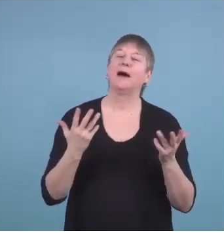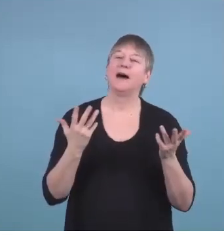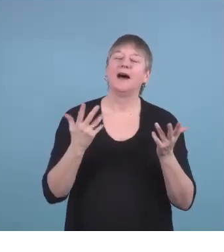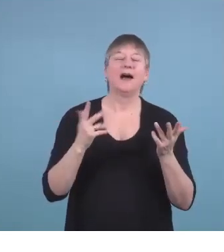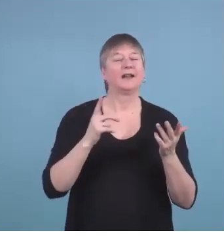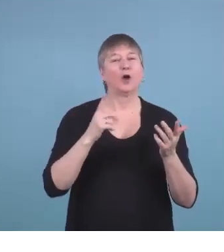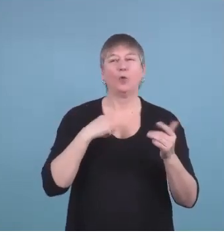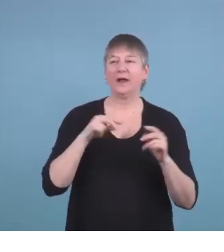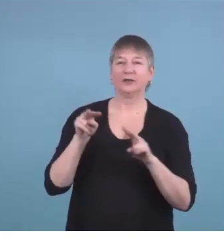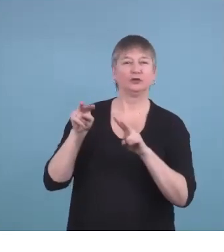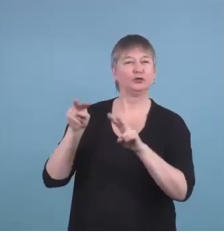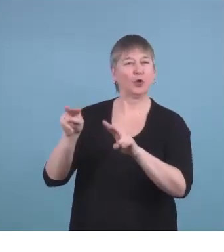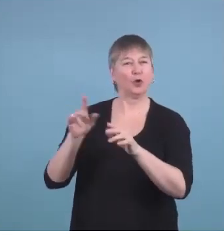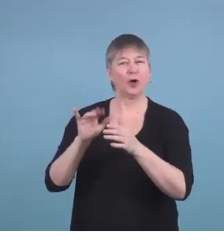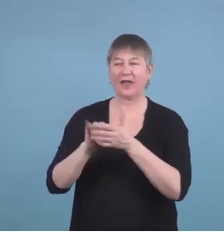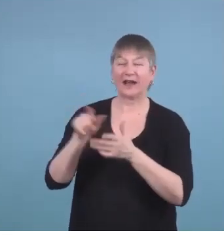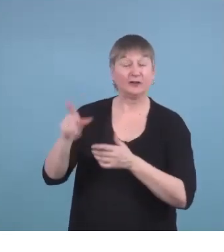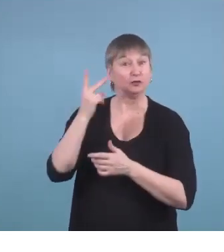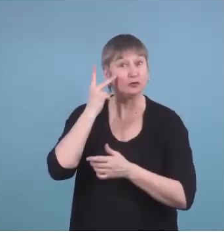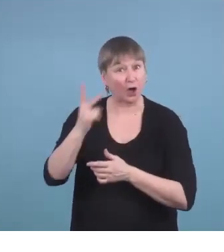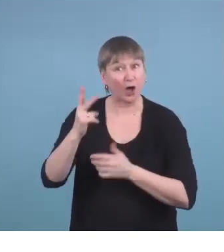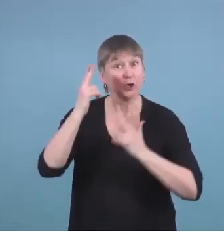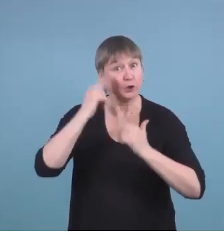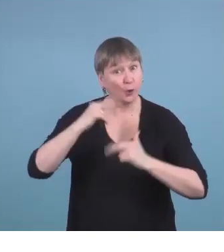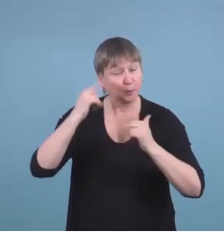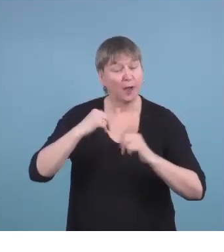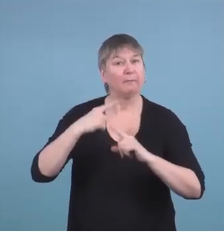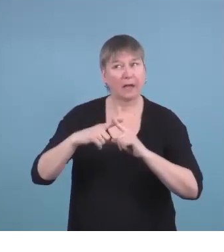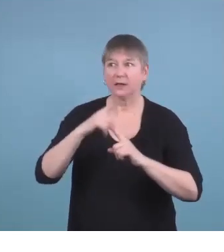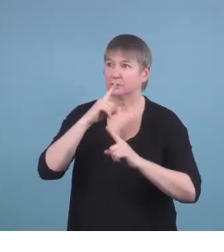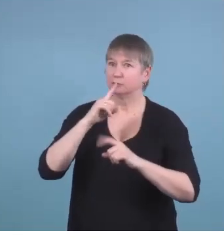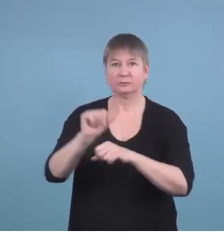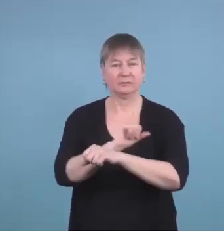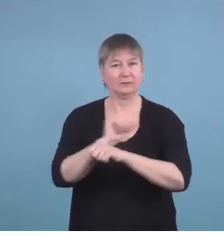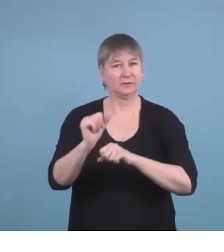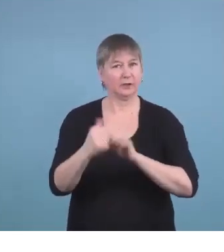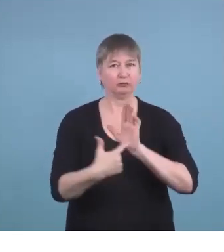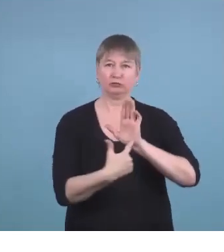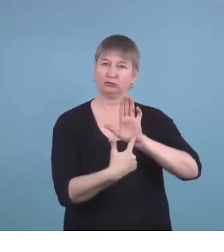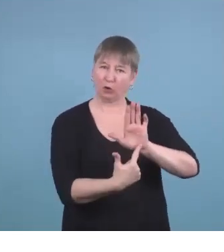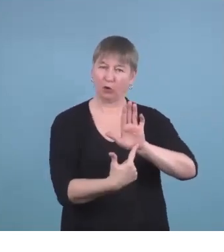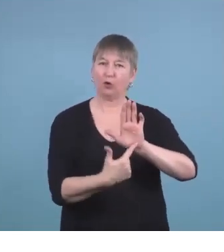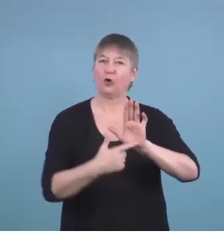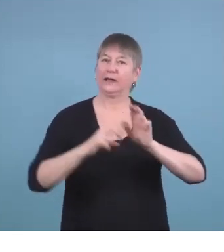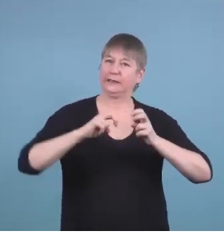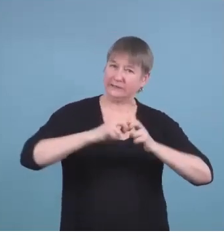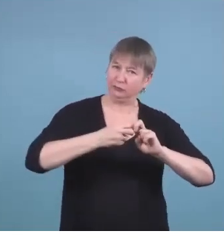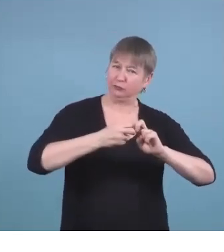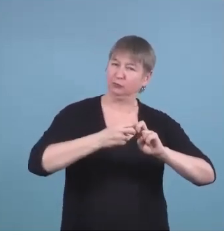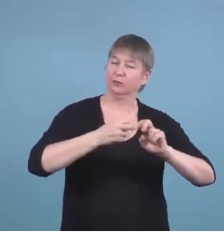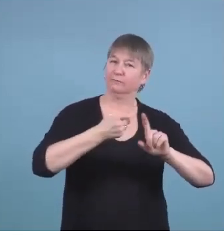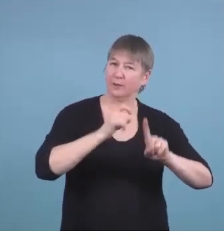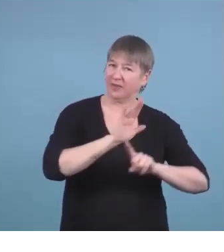talk about the humor in it. And it also shows some actual issues from that era, right? There's the